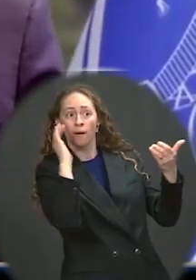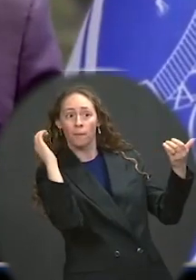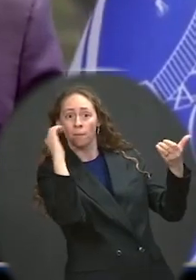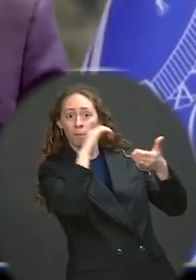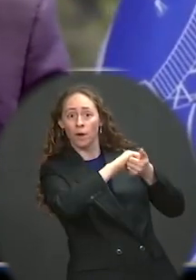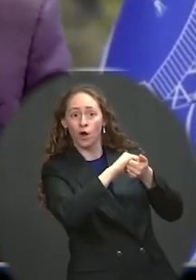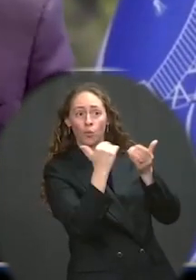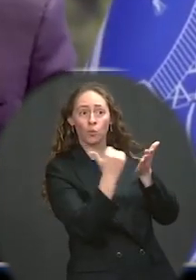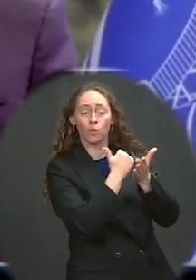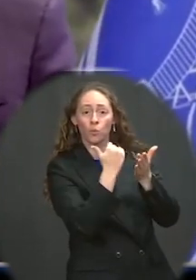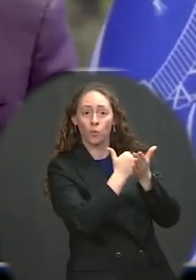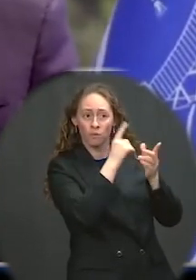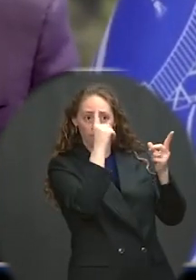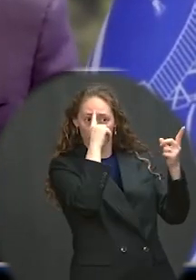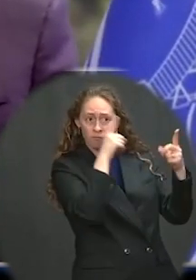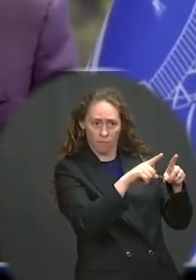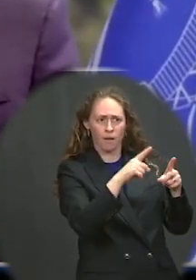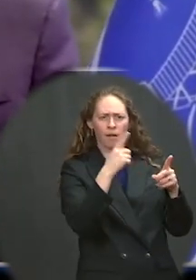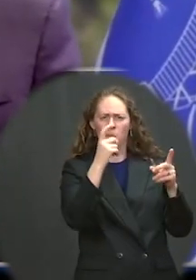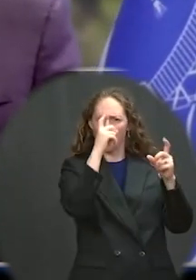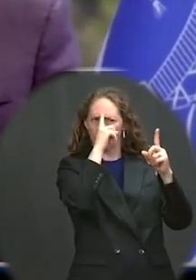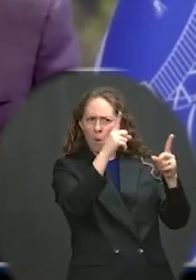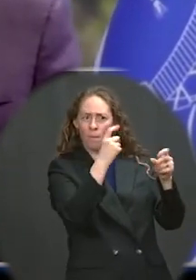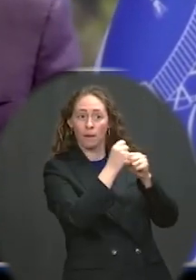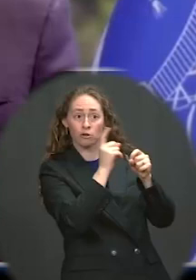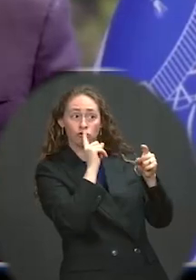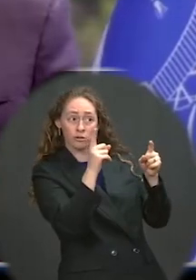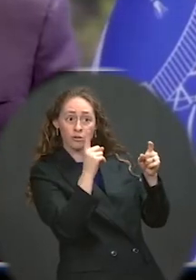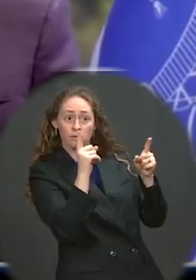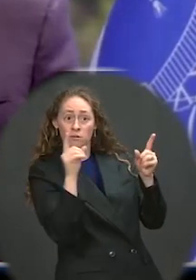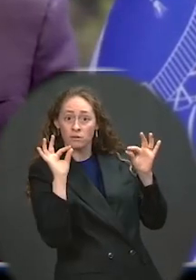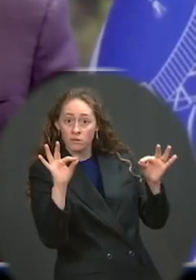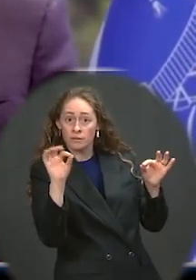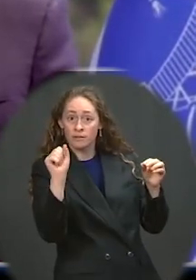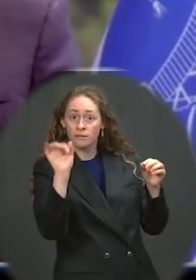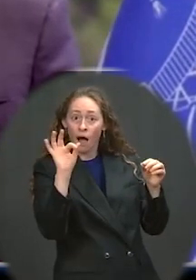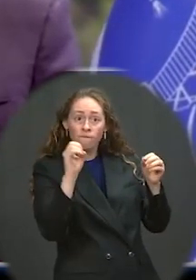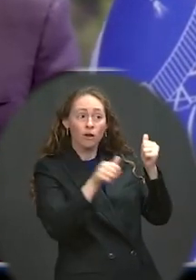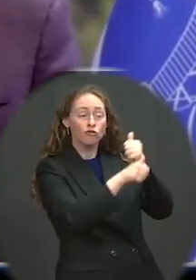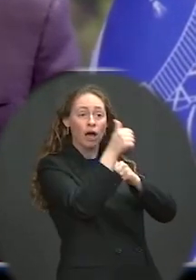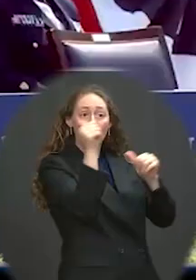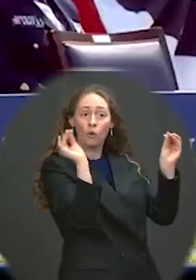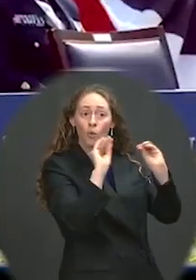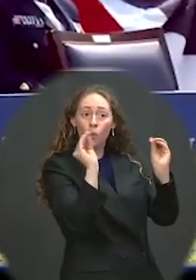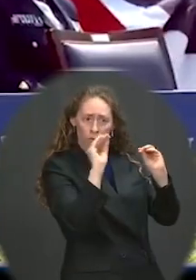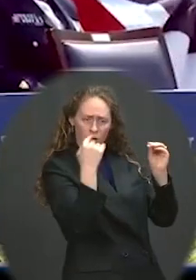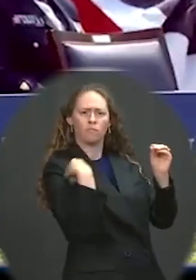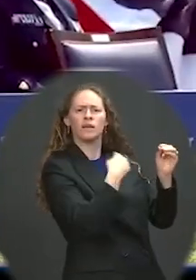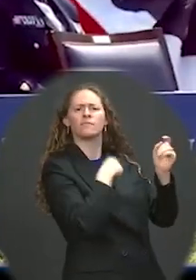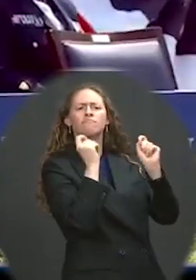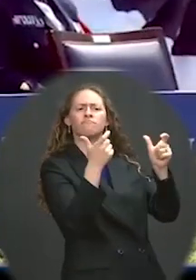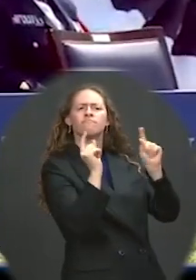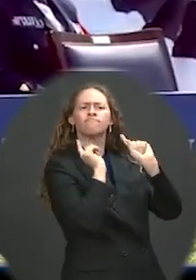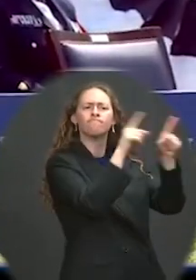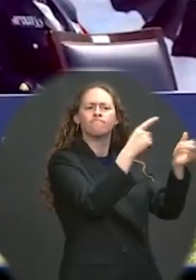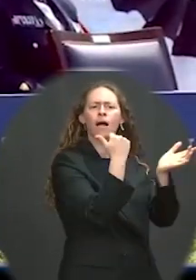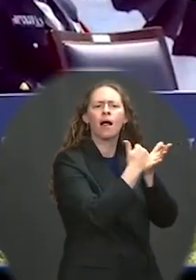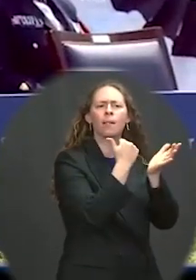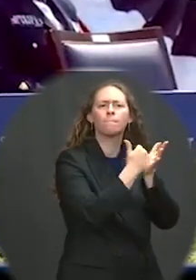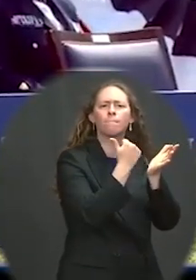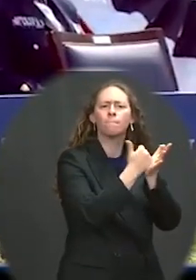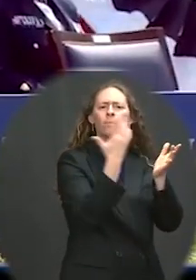respond to shared threats in the region and to conduct coordinated humanitarian and environmental missions. U.S. Coast Guard